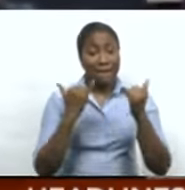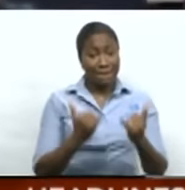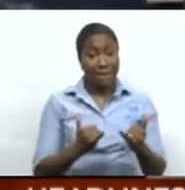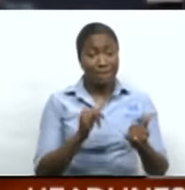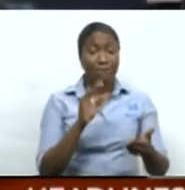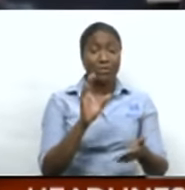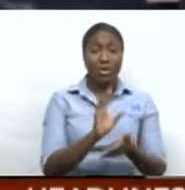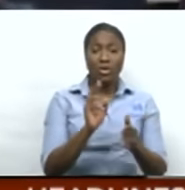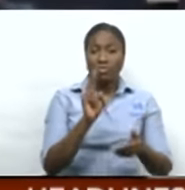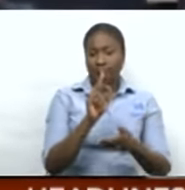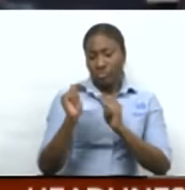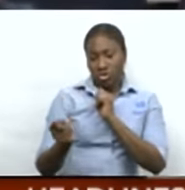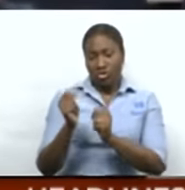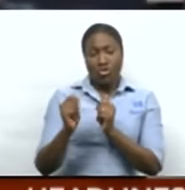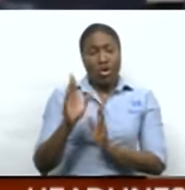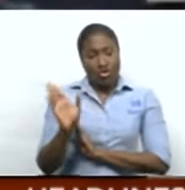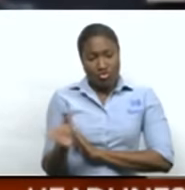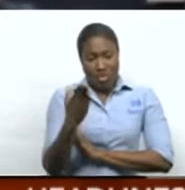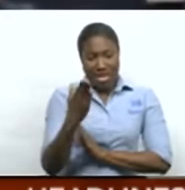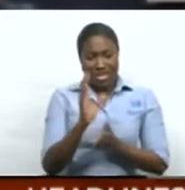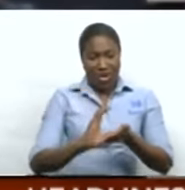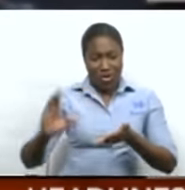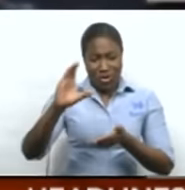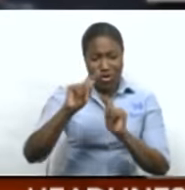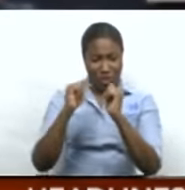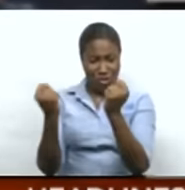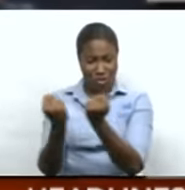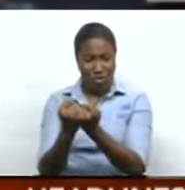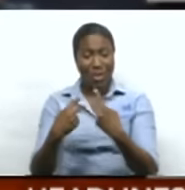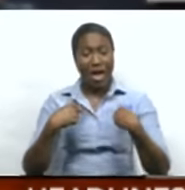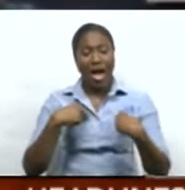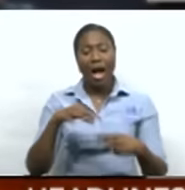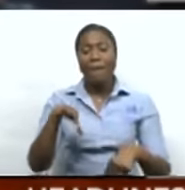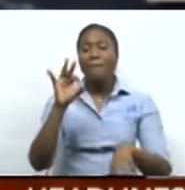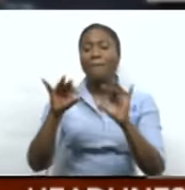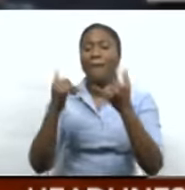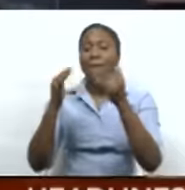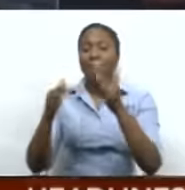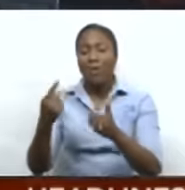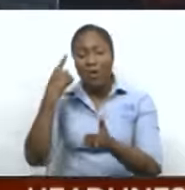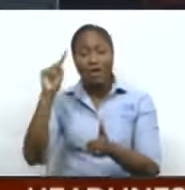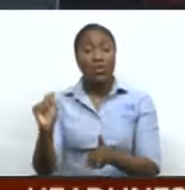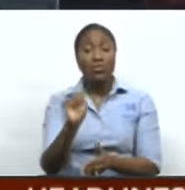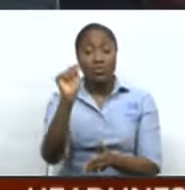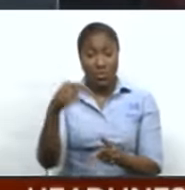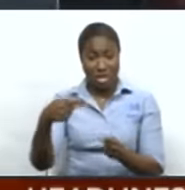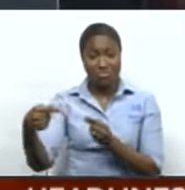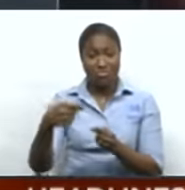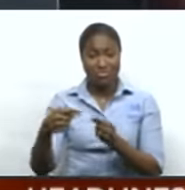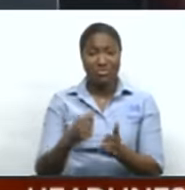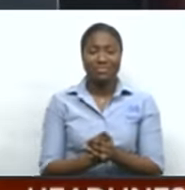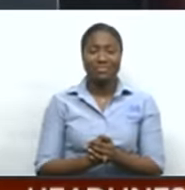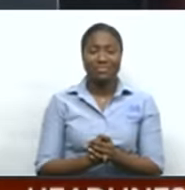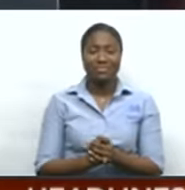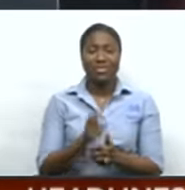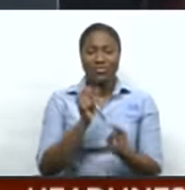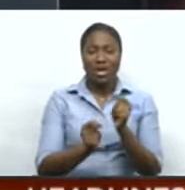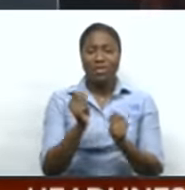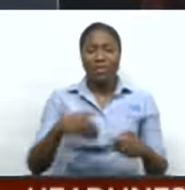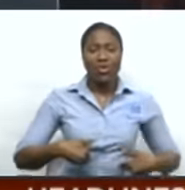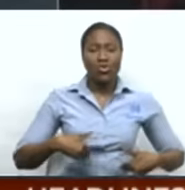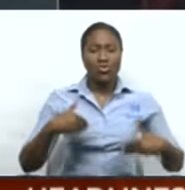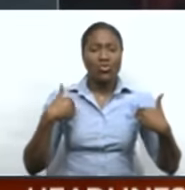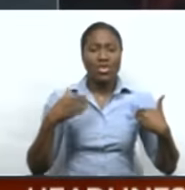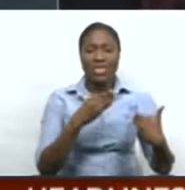today announced its list of 14 players to compete in the regional Super 50 Cup beginning on Tuesday. Former Trinidad and Tobago youth and